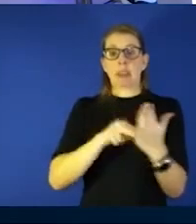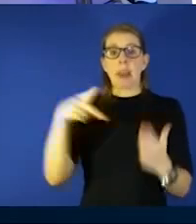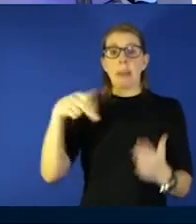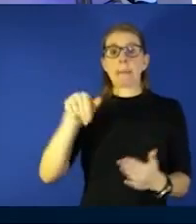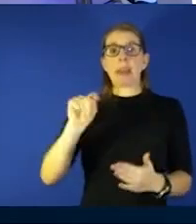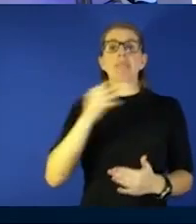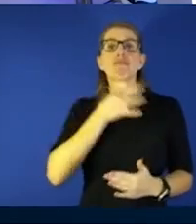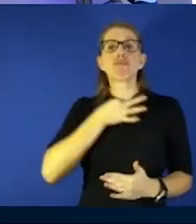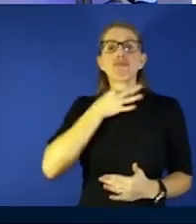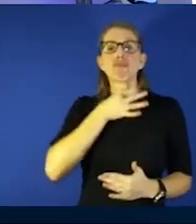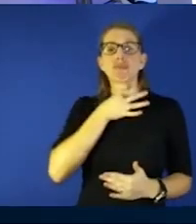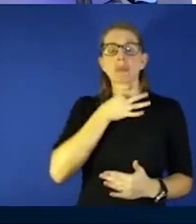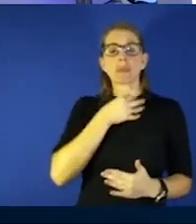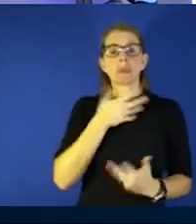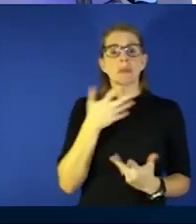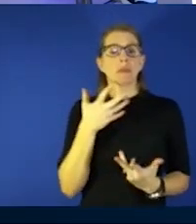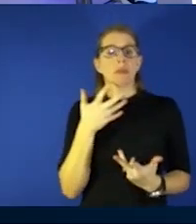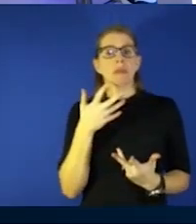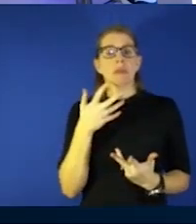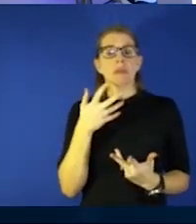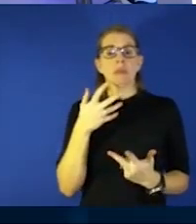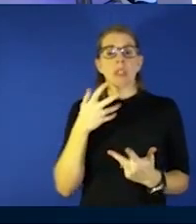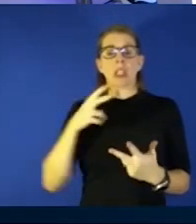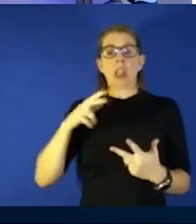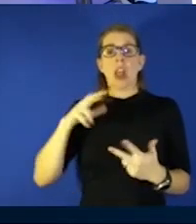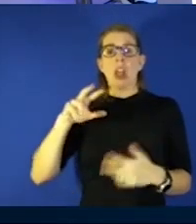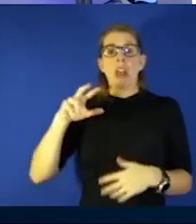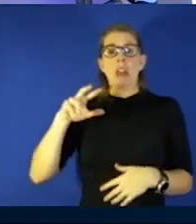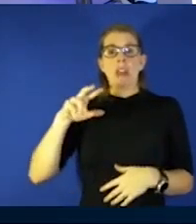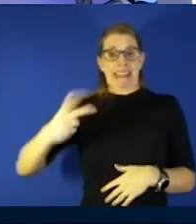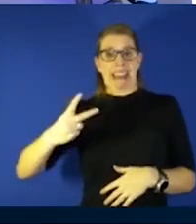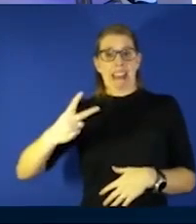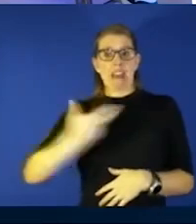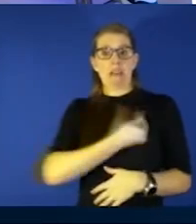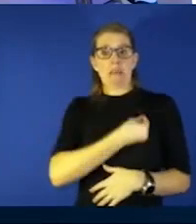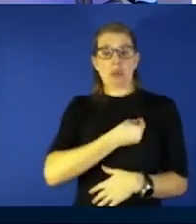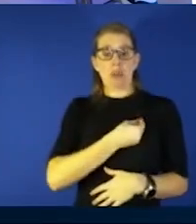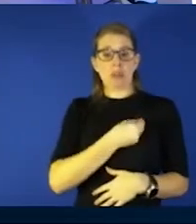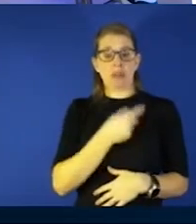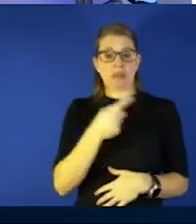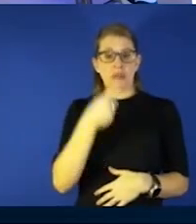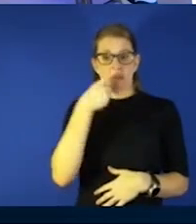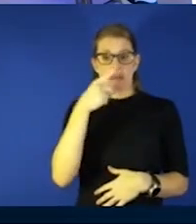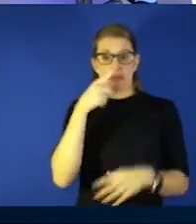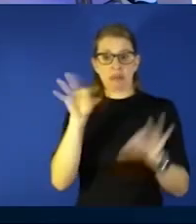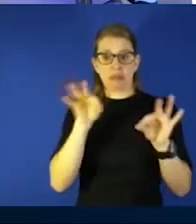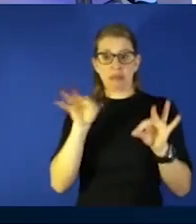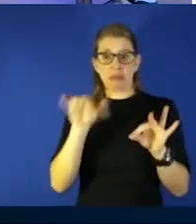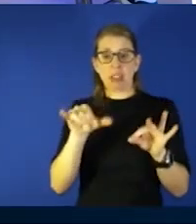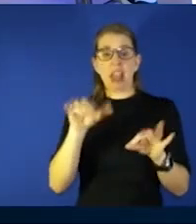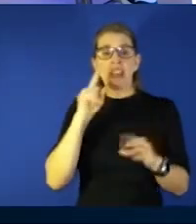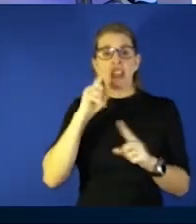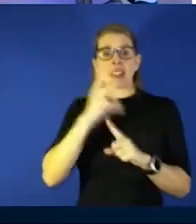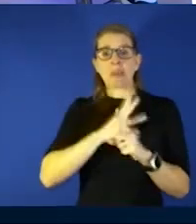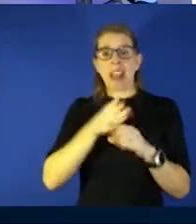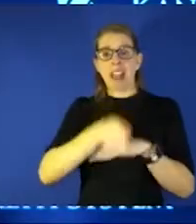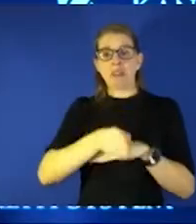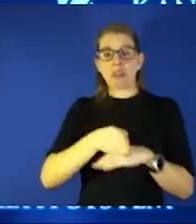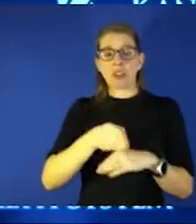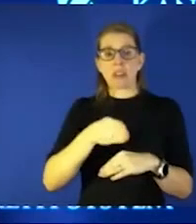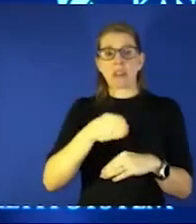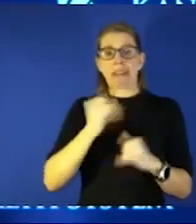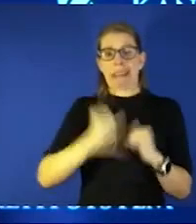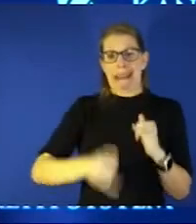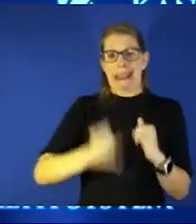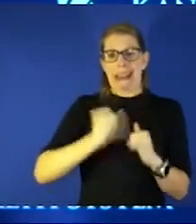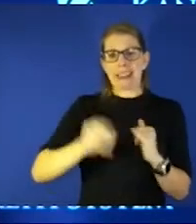curious will we be looking at another booster anytime soon i know you've mentioned that but he just sent that so can you just i think six months after the last one probably and